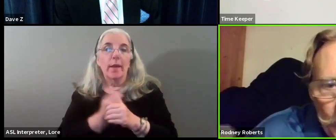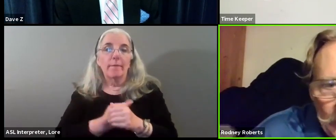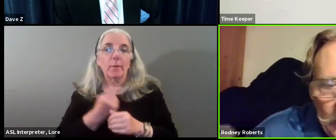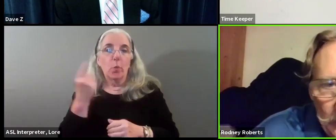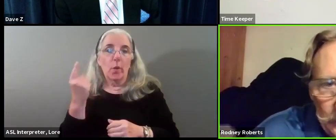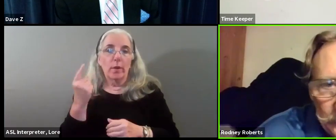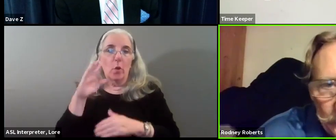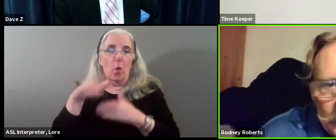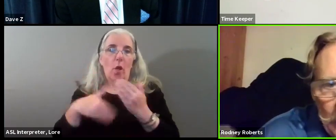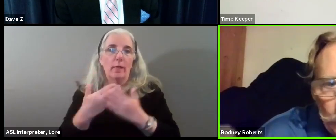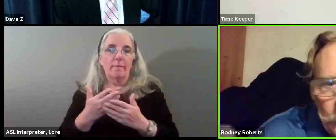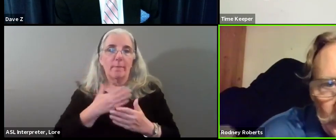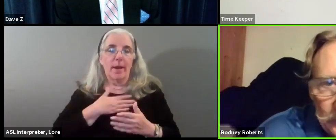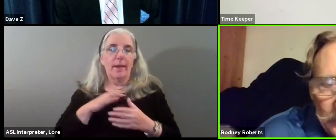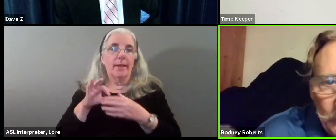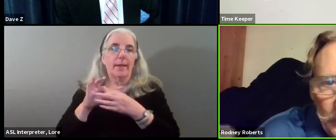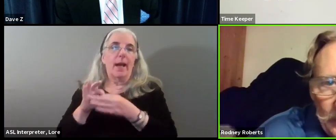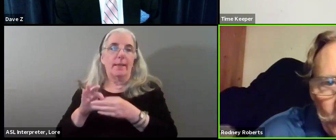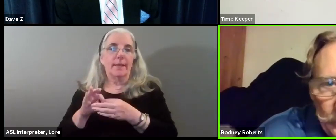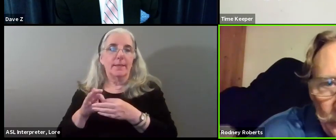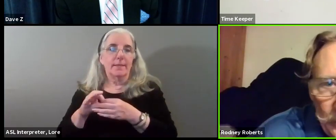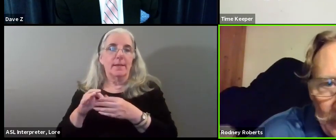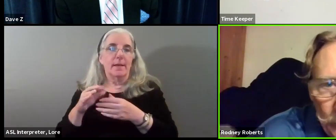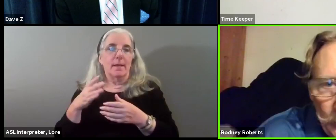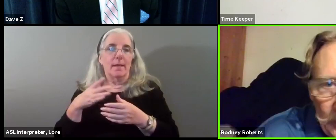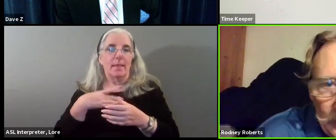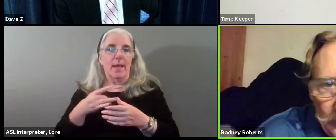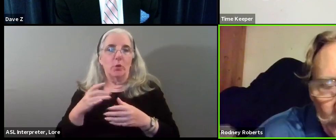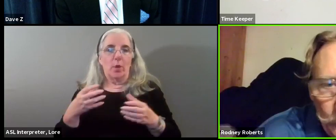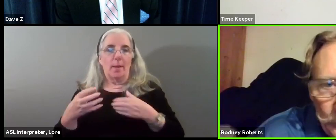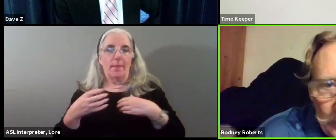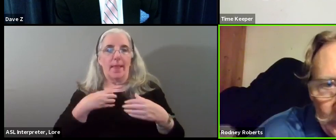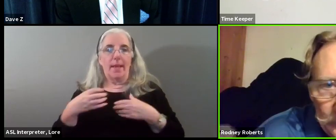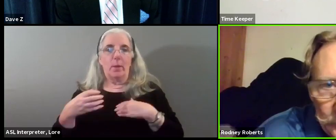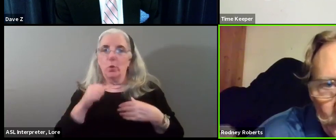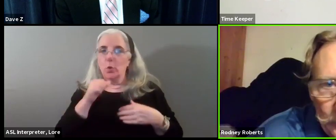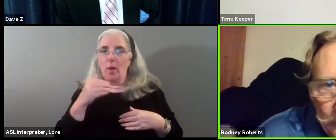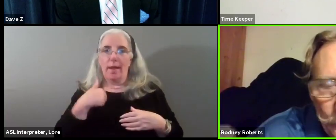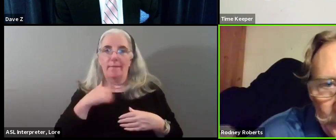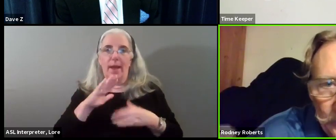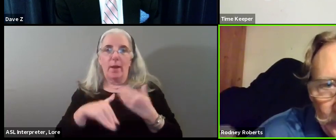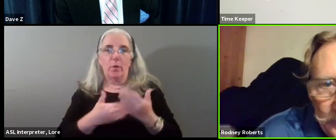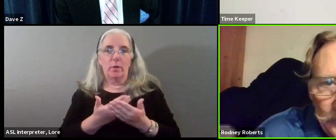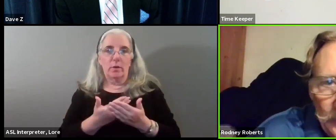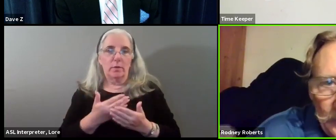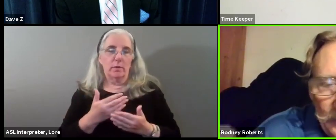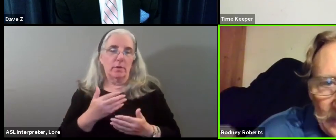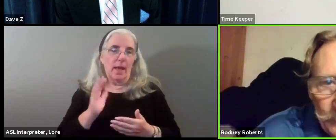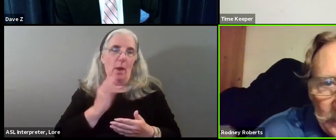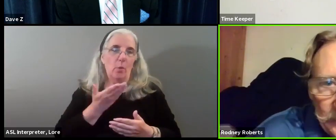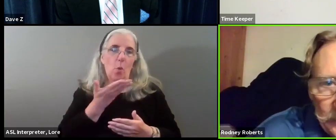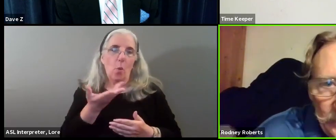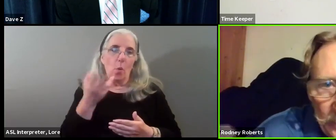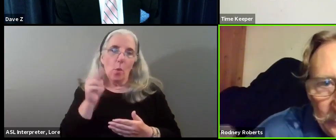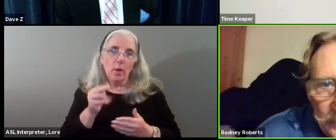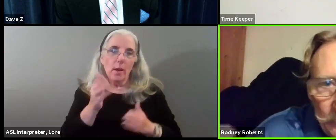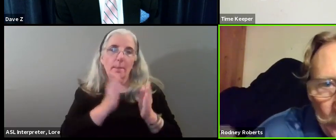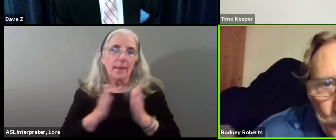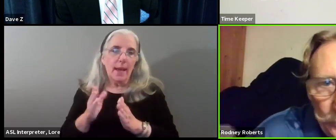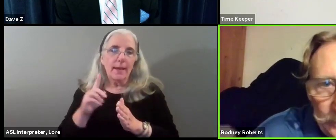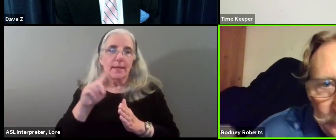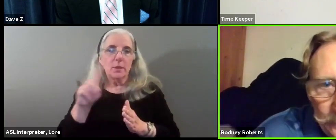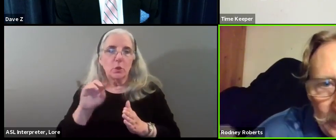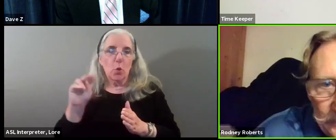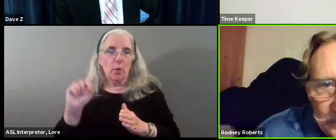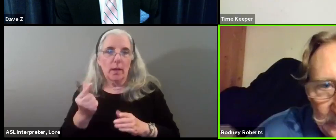all of my colleagues on the council like to complain that we don't have our planning and own planning and zoning authority. And that's because none of them